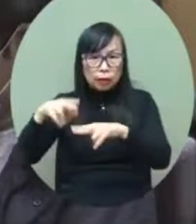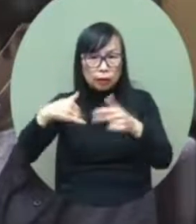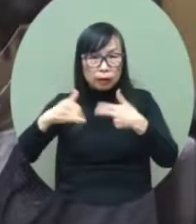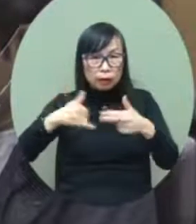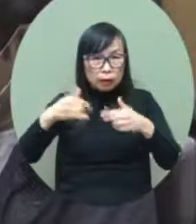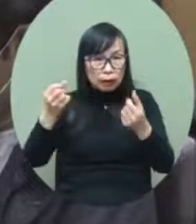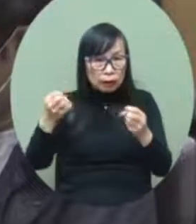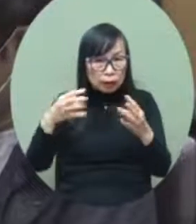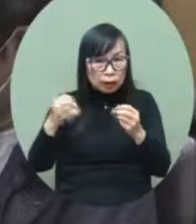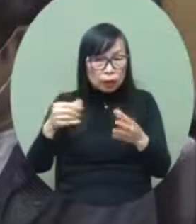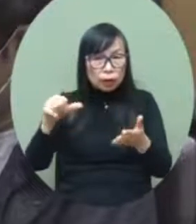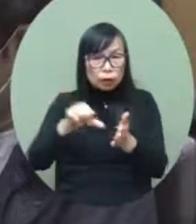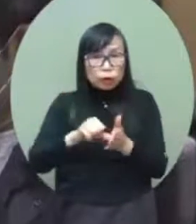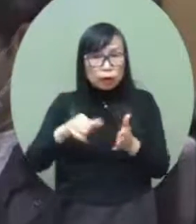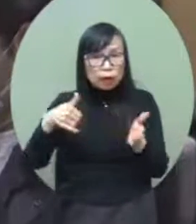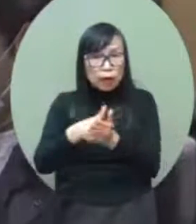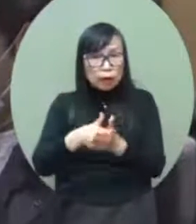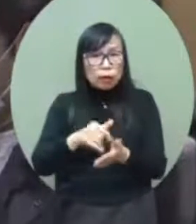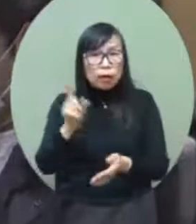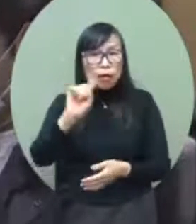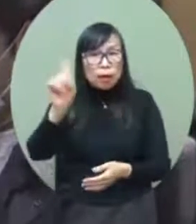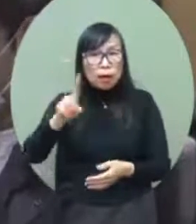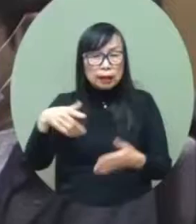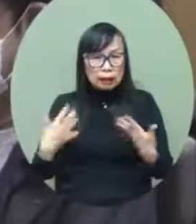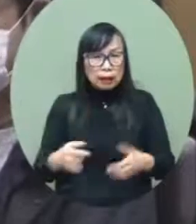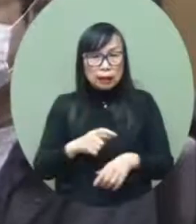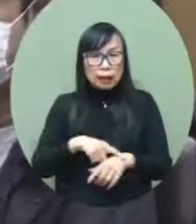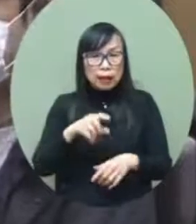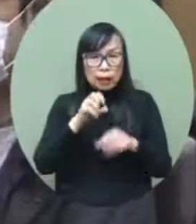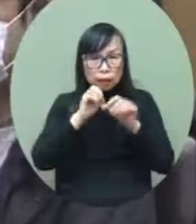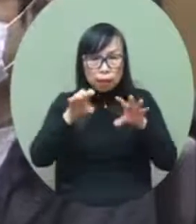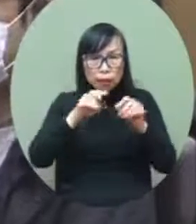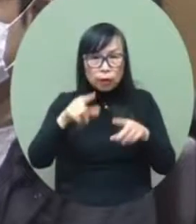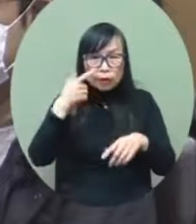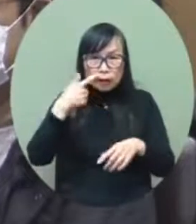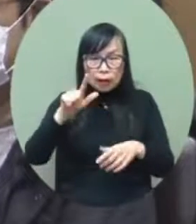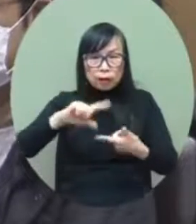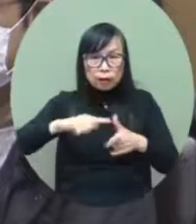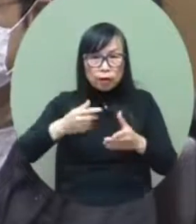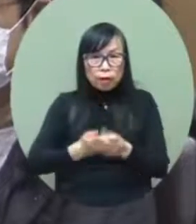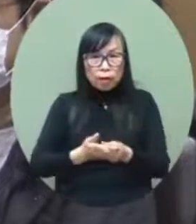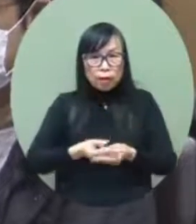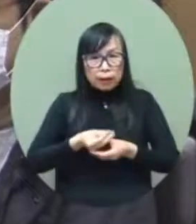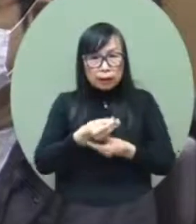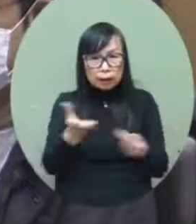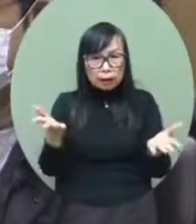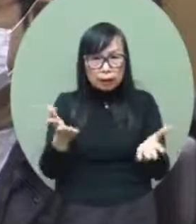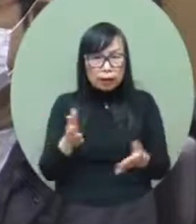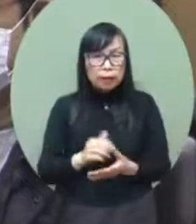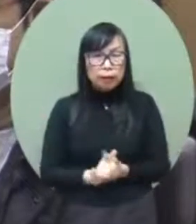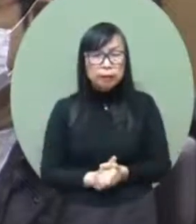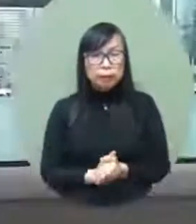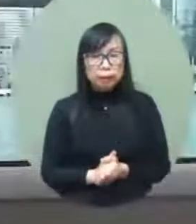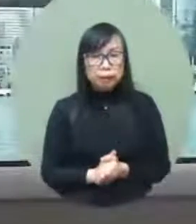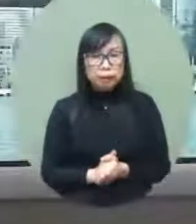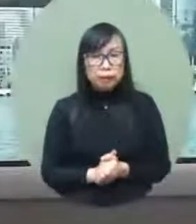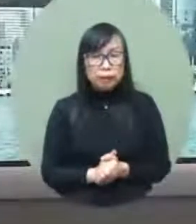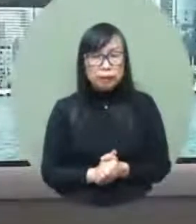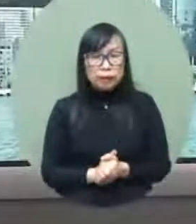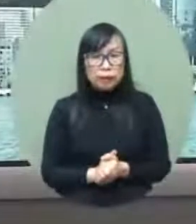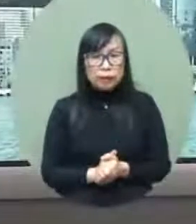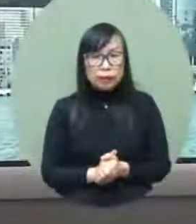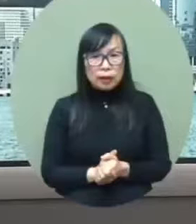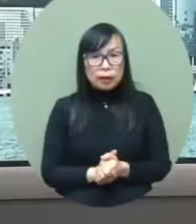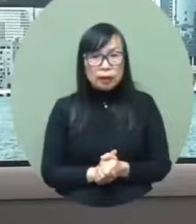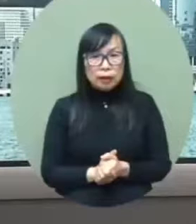pcr test results so what's the obstacle what's holding up our discussions with the mainland why can't you tell us a